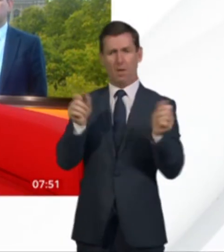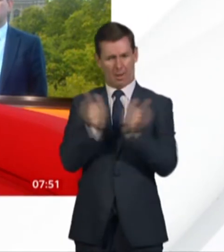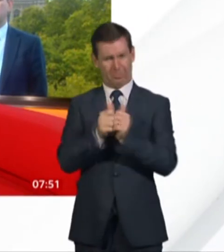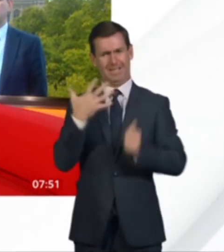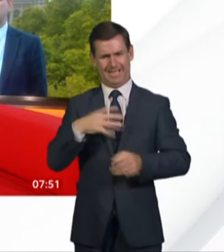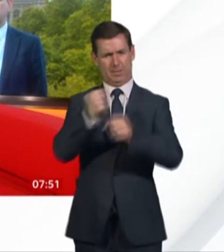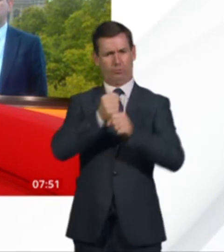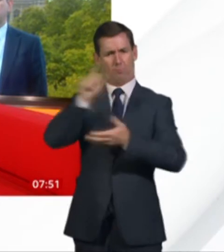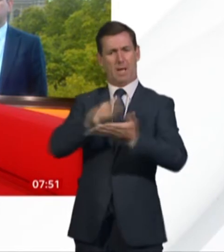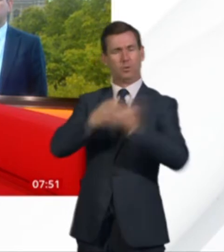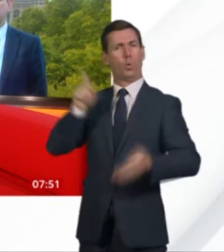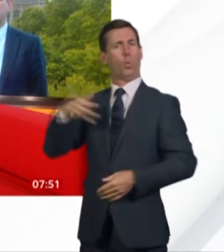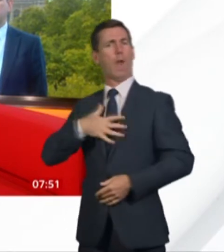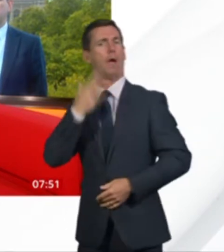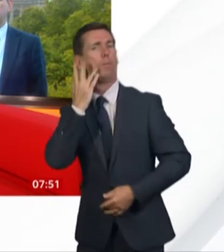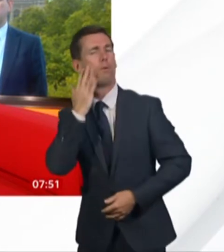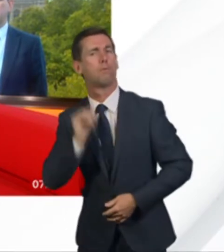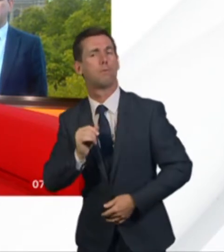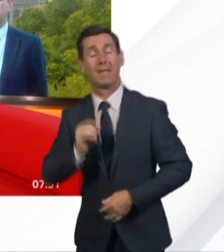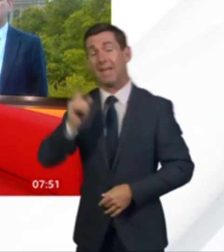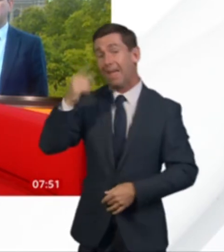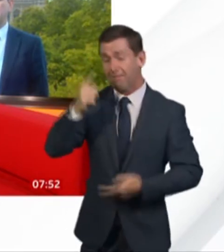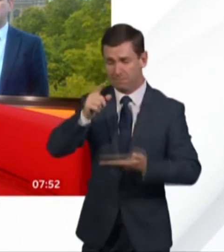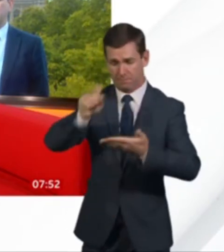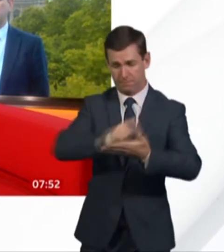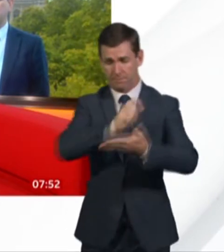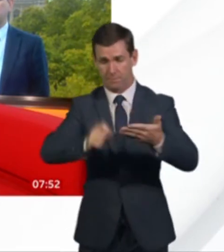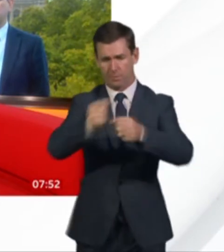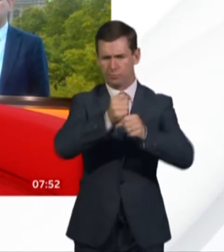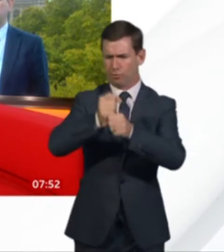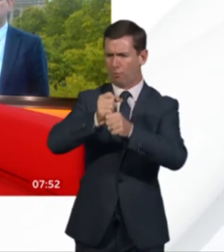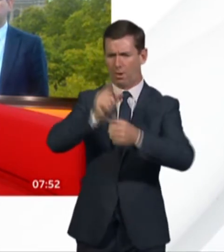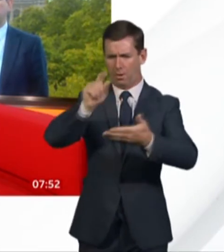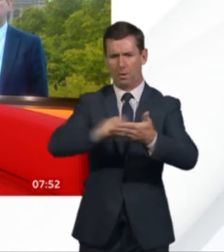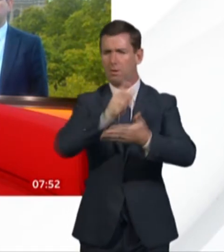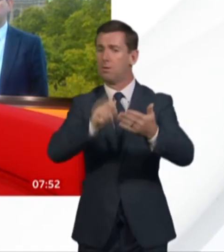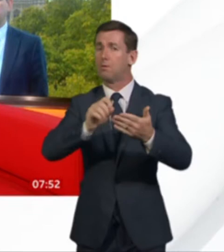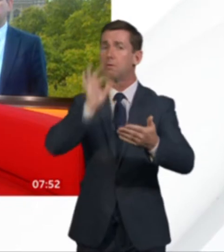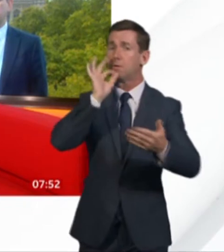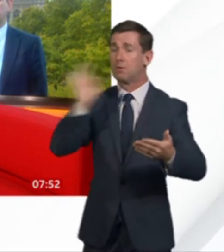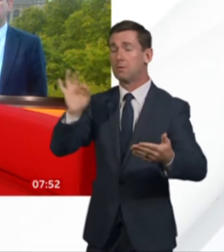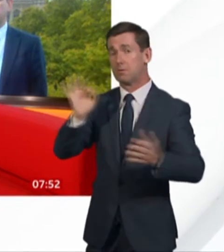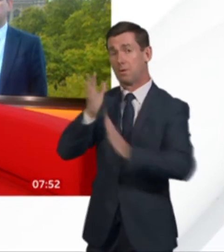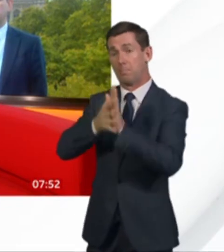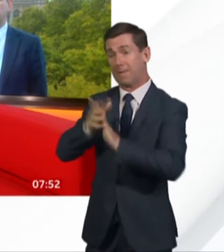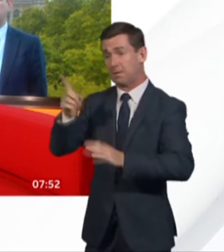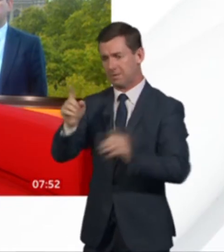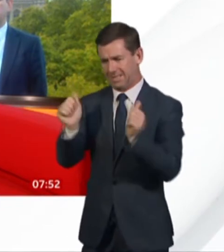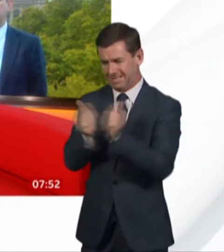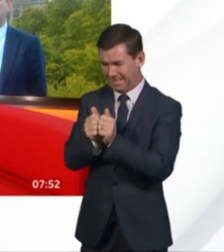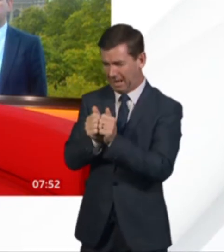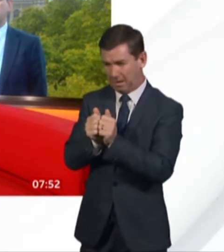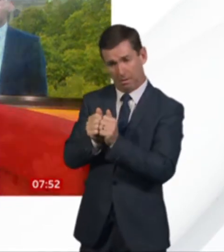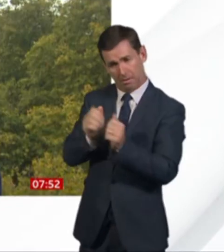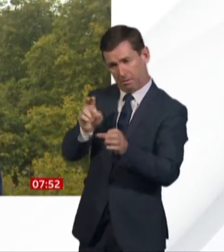would you like to see that happen? And if it does, the bigger issue, of course, with Brexit, does that mean that no deal remains